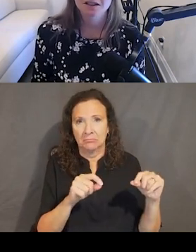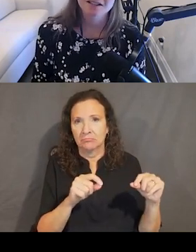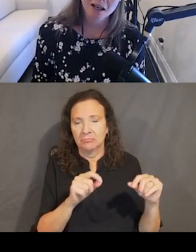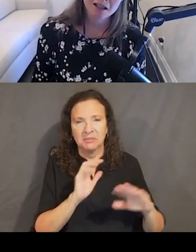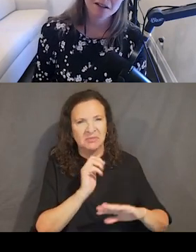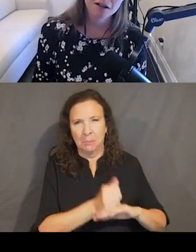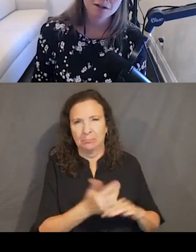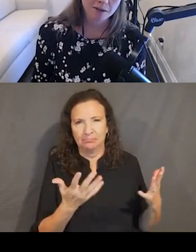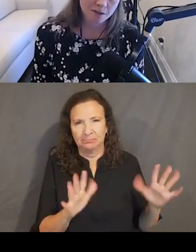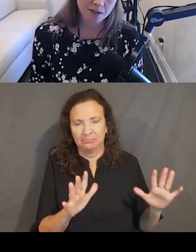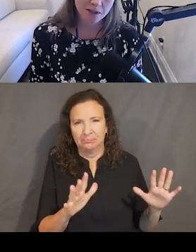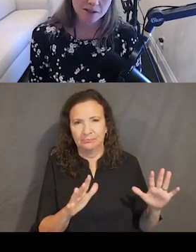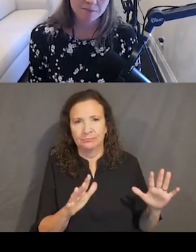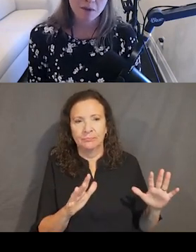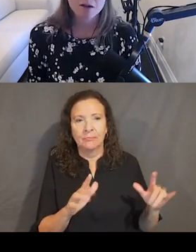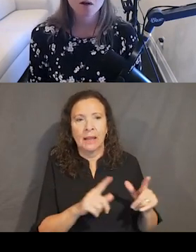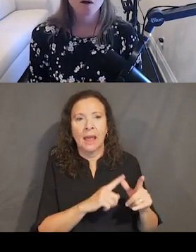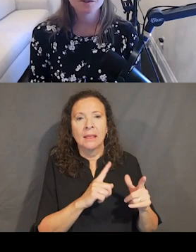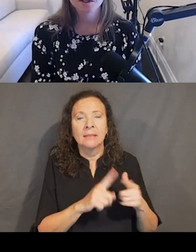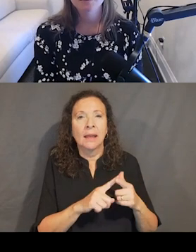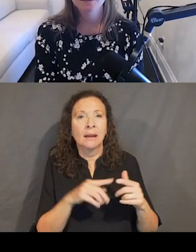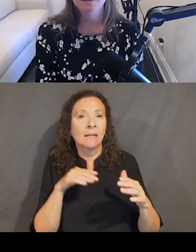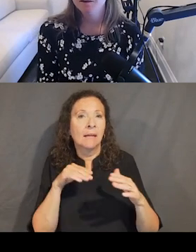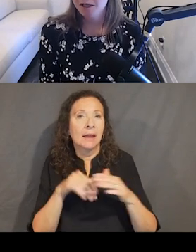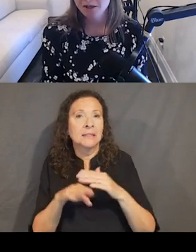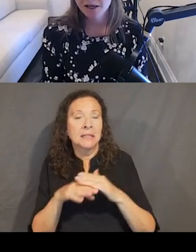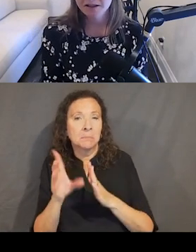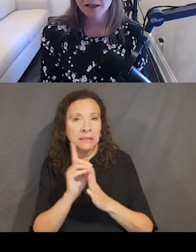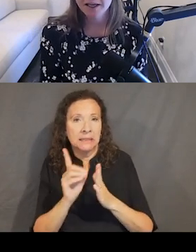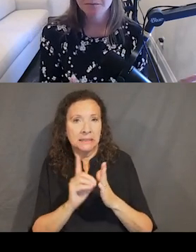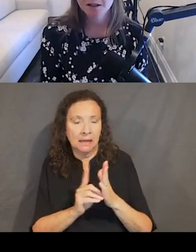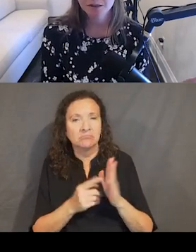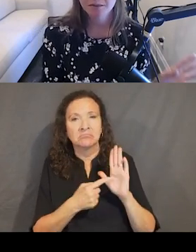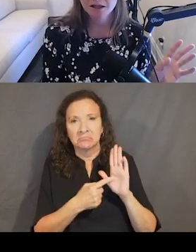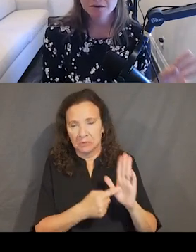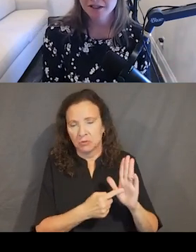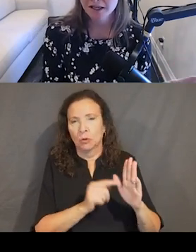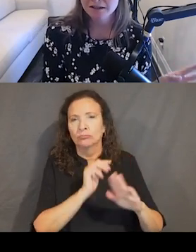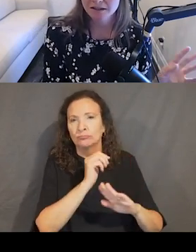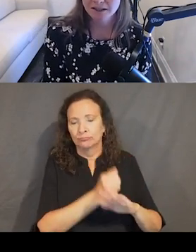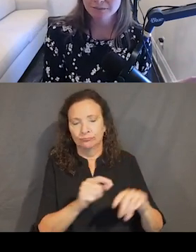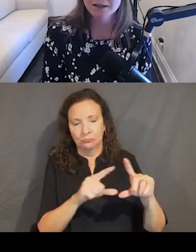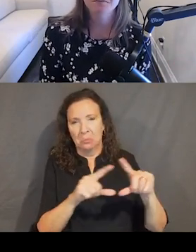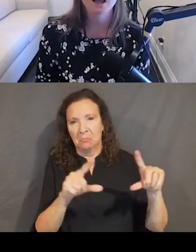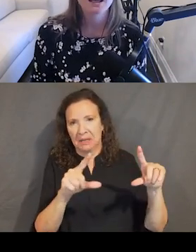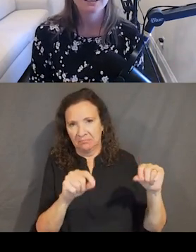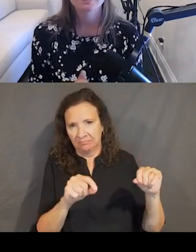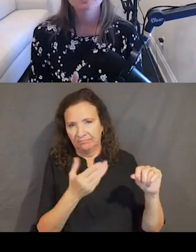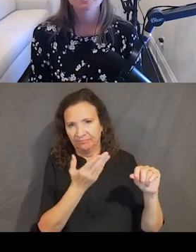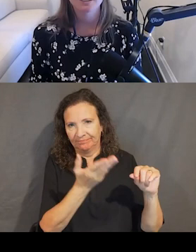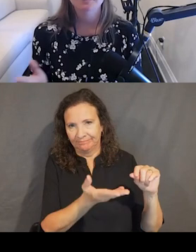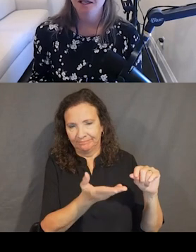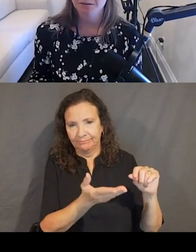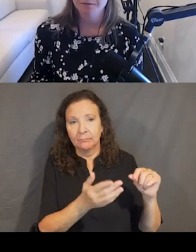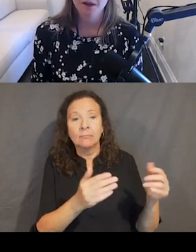design responsibilities. So I'm showing my default primary button. Again, medium blue box, white text that says button. And